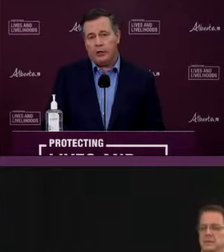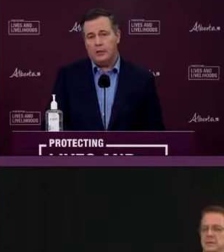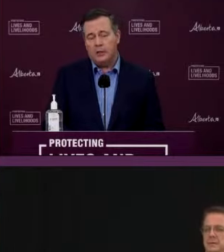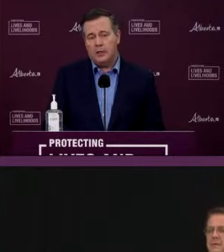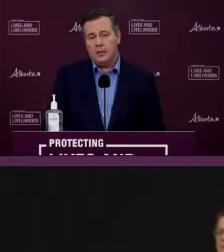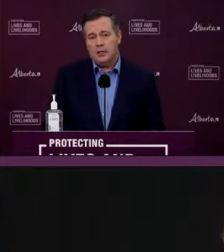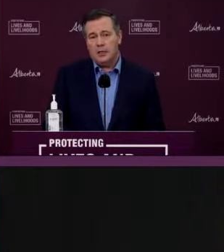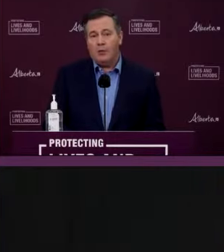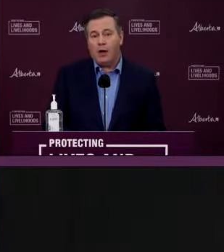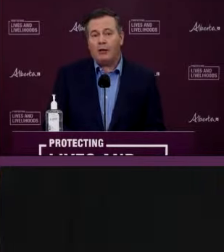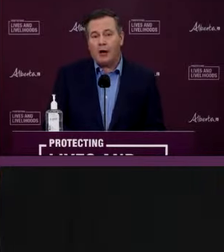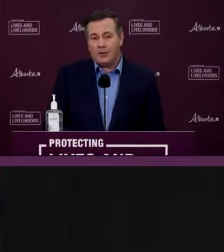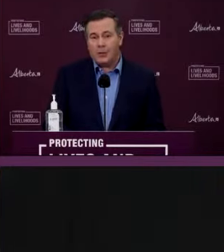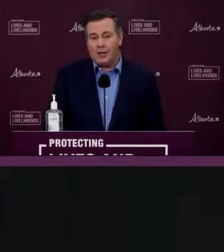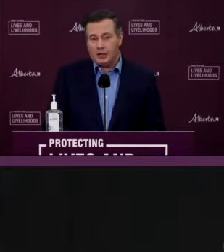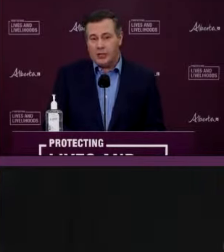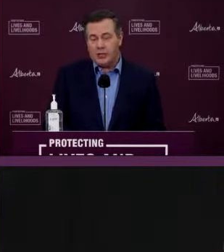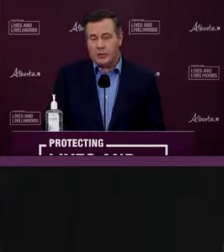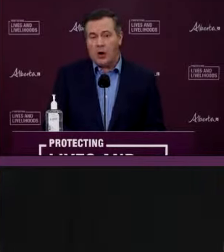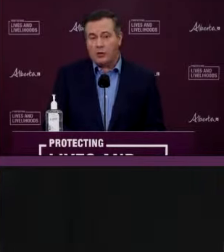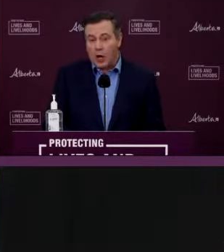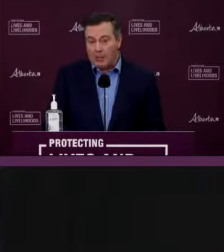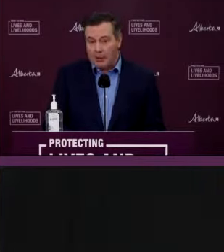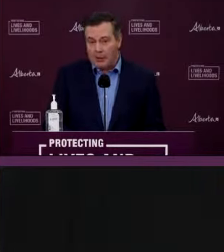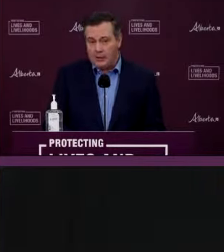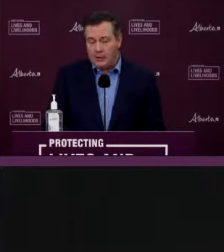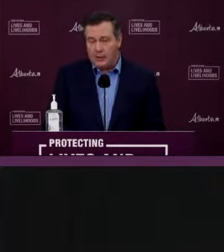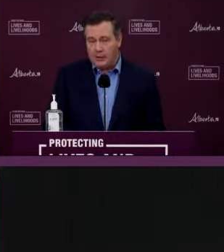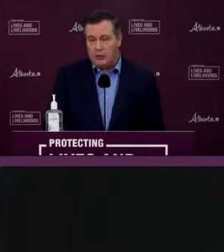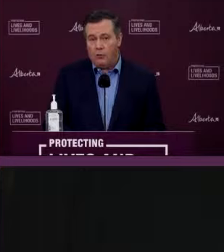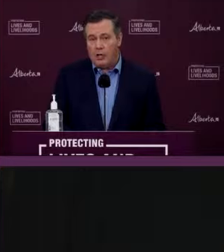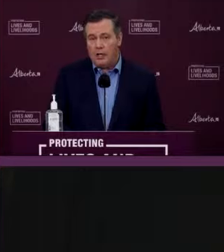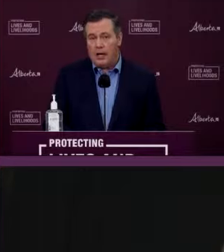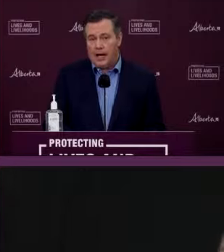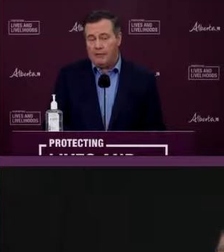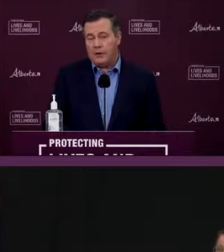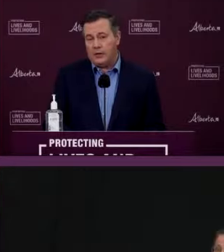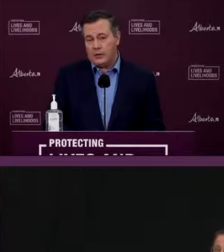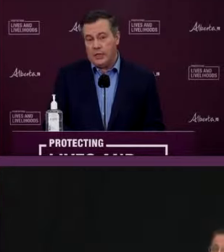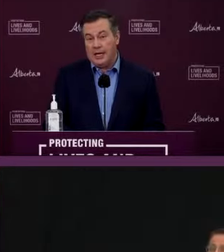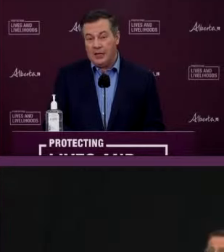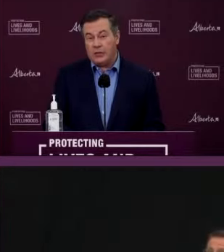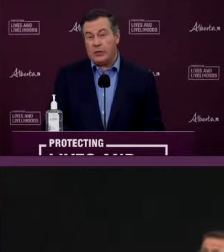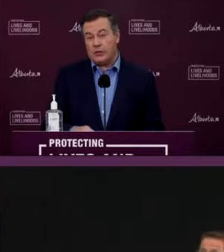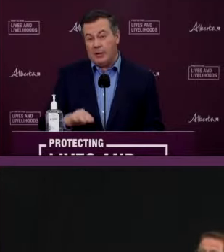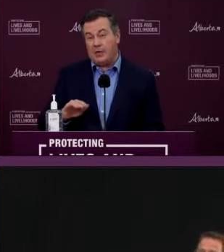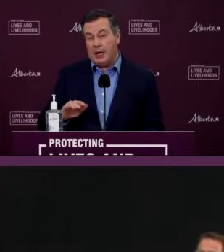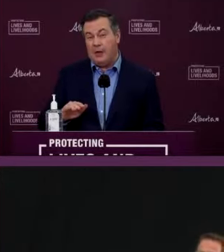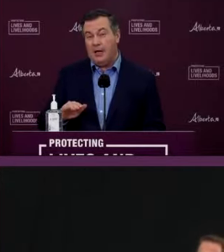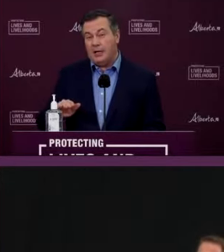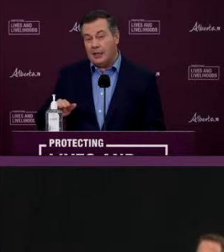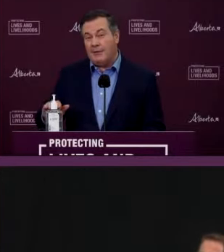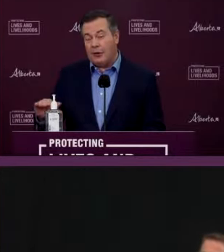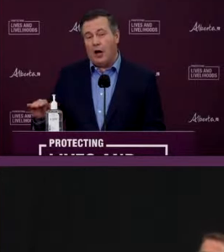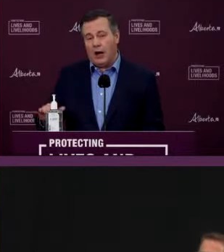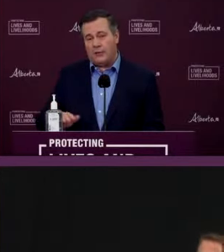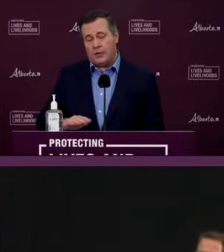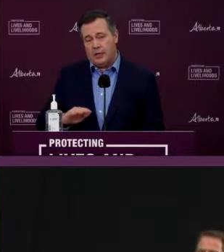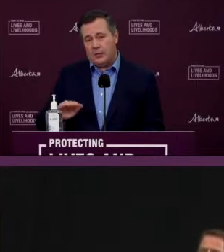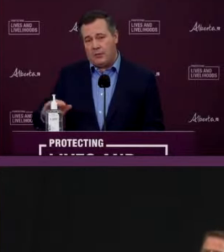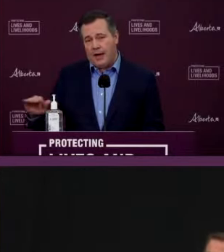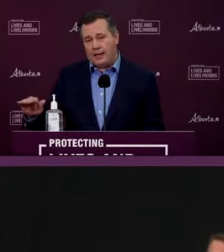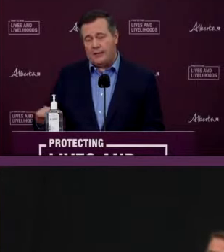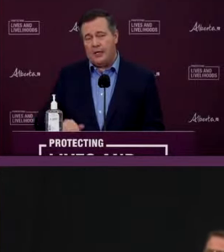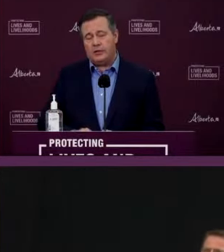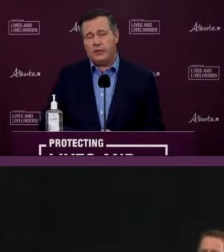in January. While our hospitalizations are dropping we have seen cases at the same time level off